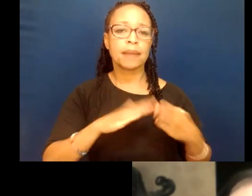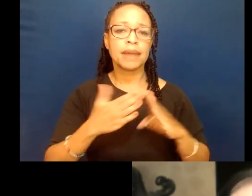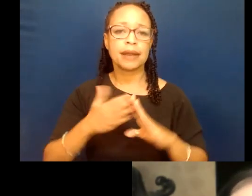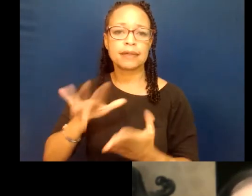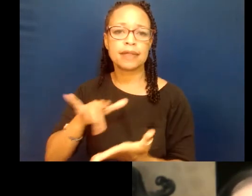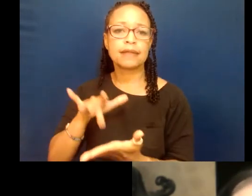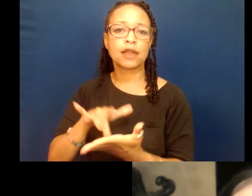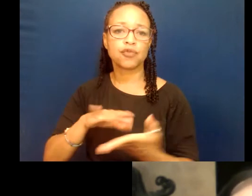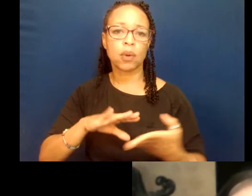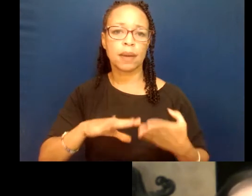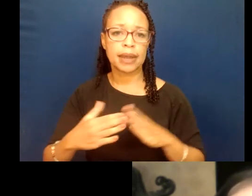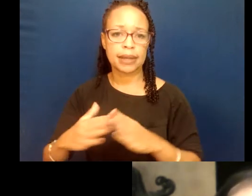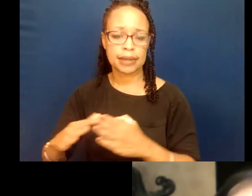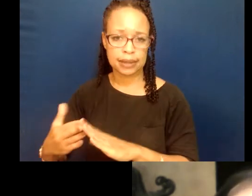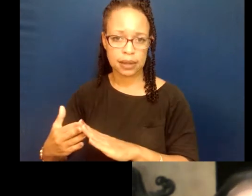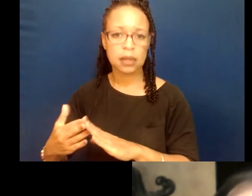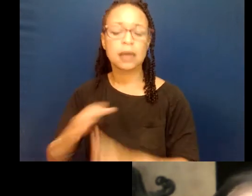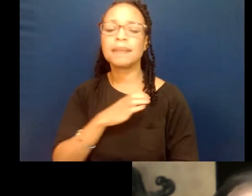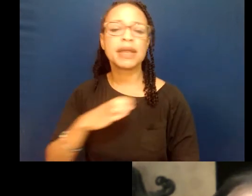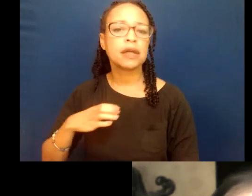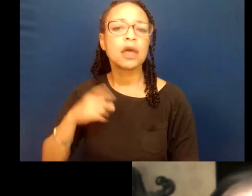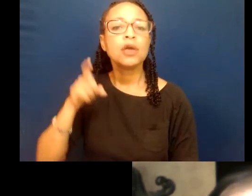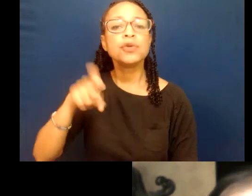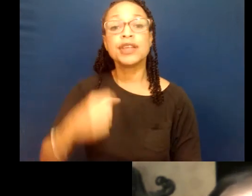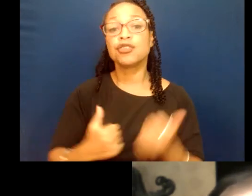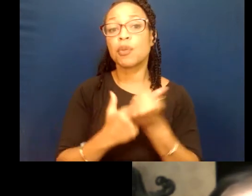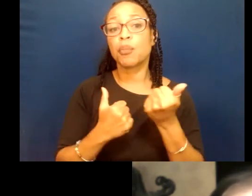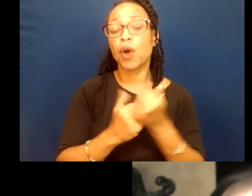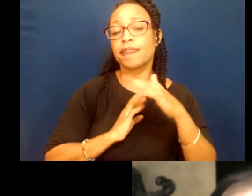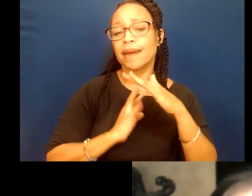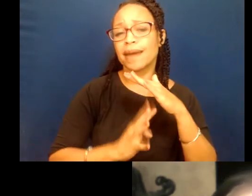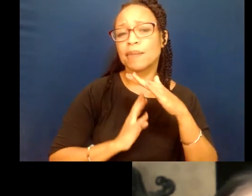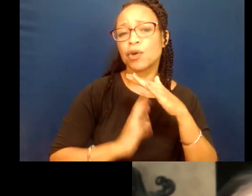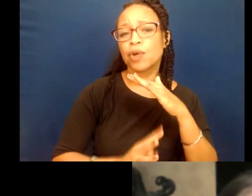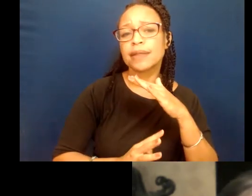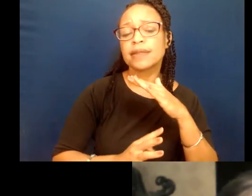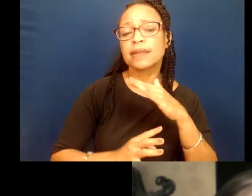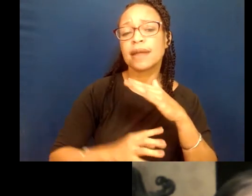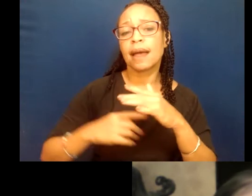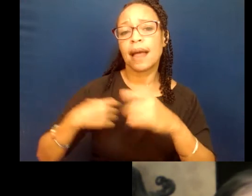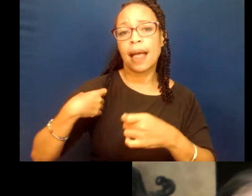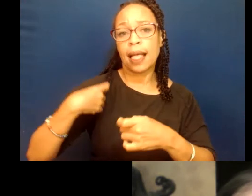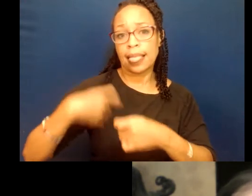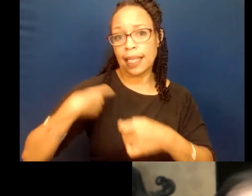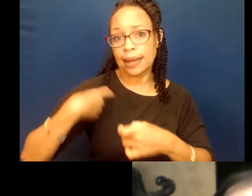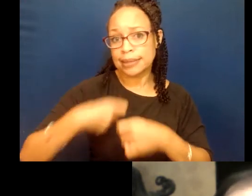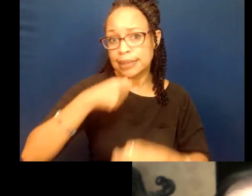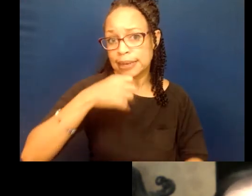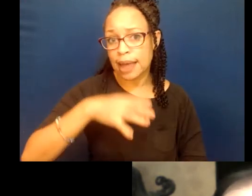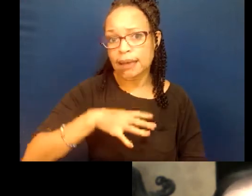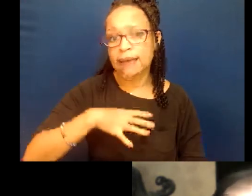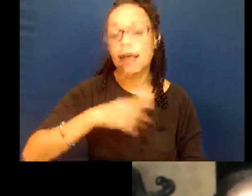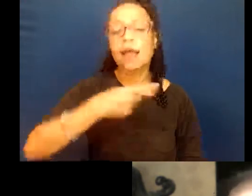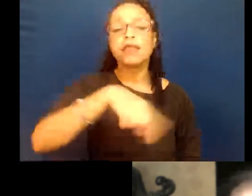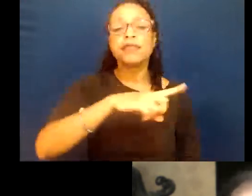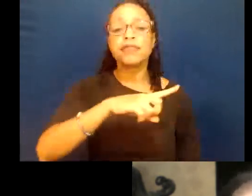We have to support the immigrants. We have to support Latinas. They're the people